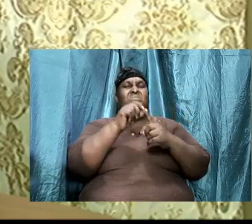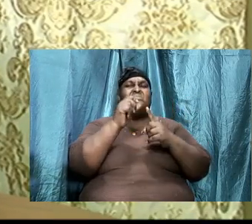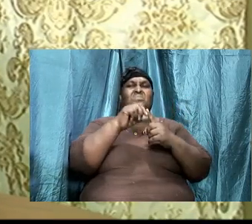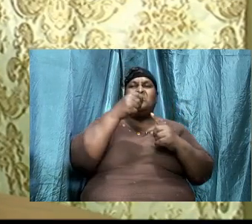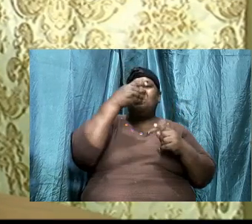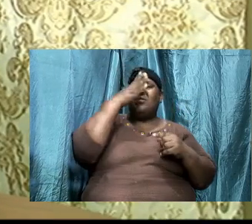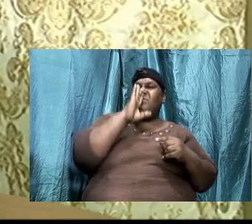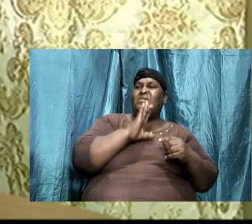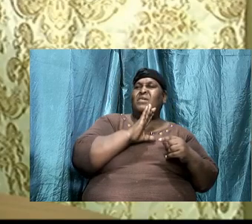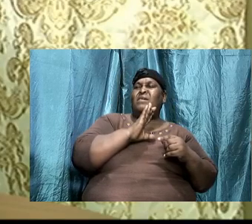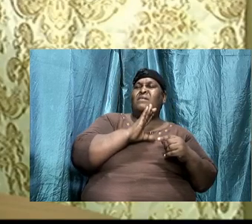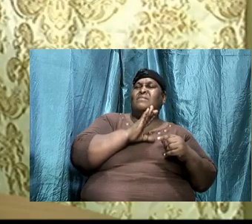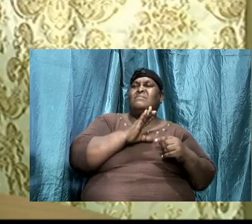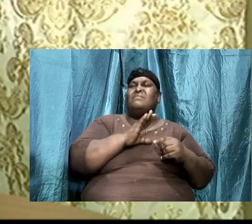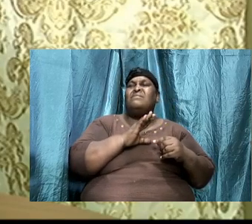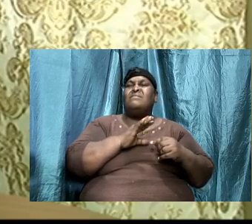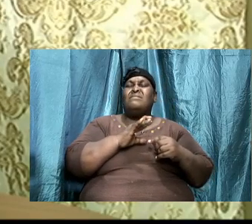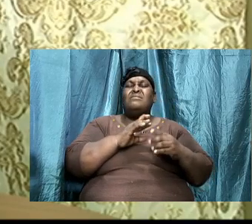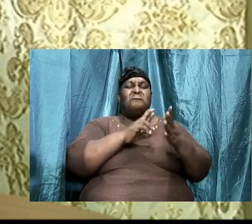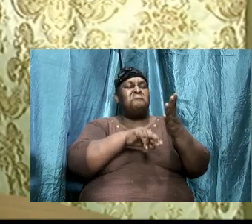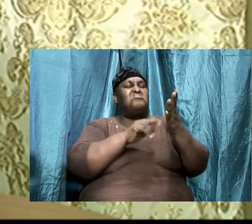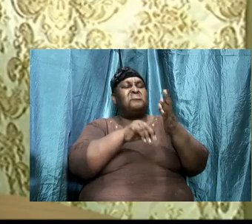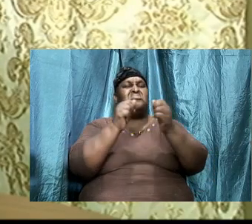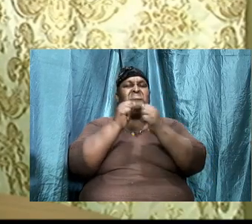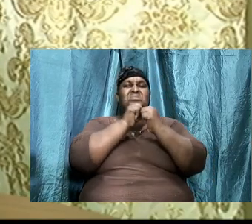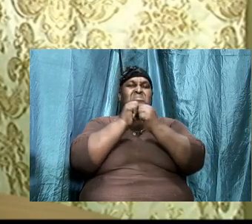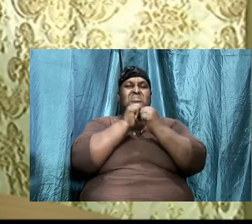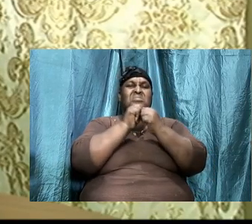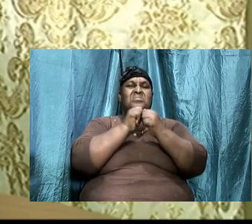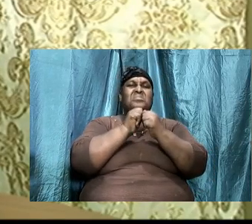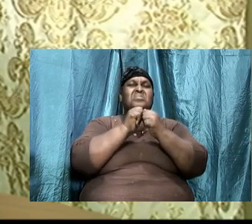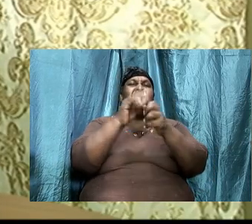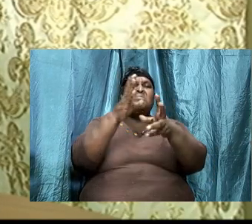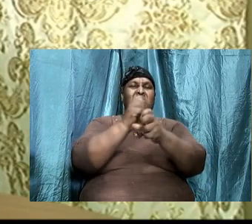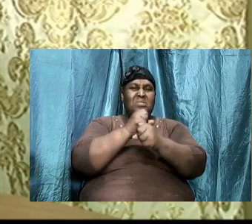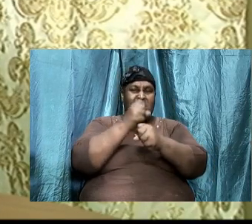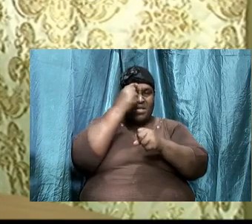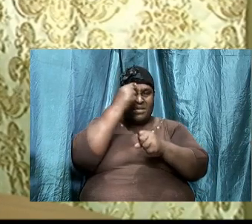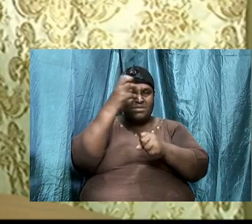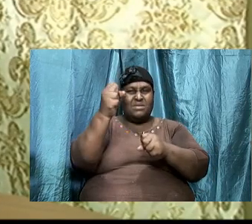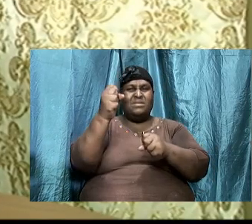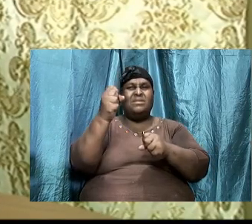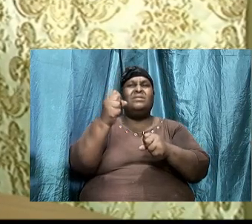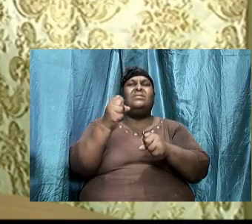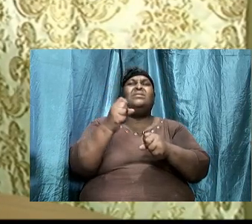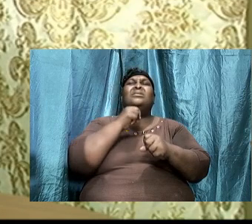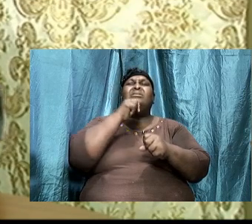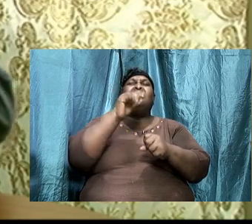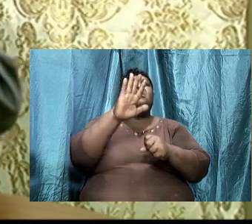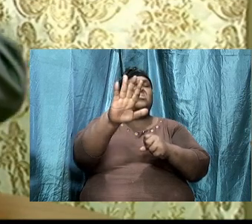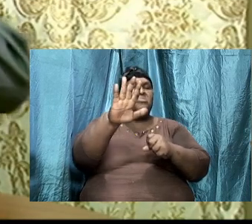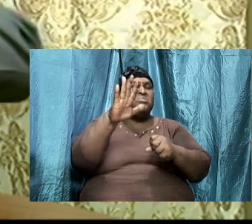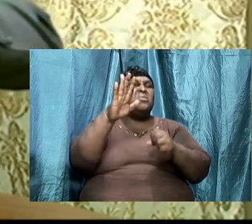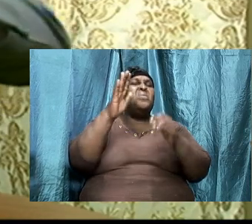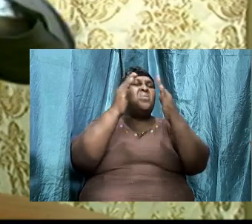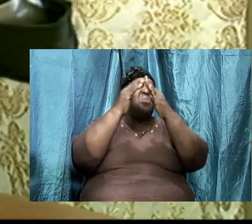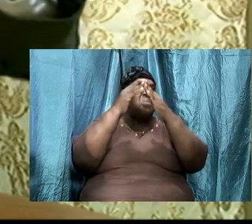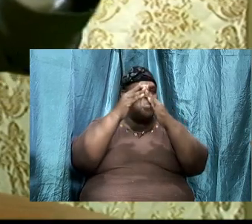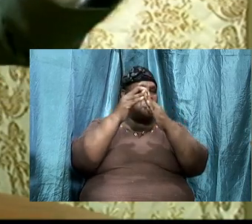read together, you'll get the sense that it's not just you alone. It's not just your whole school alone. But it's